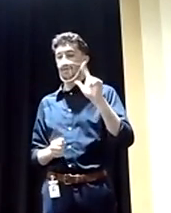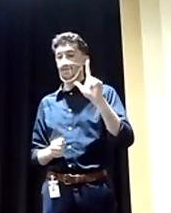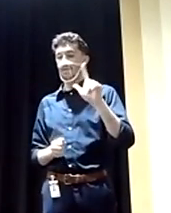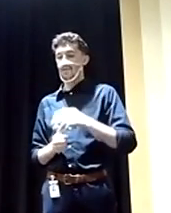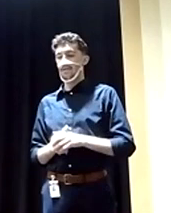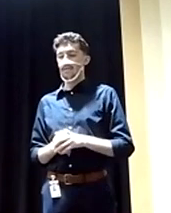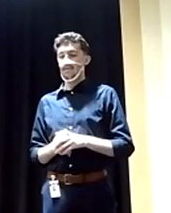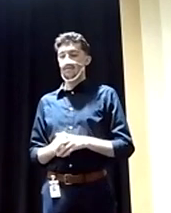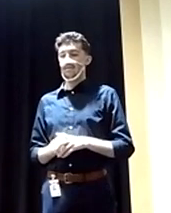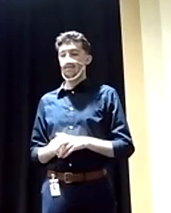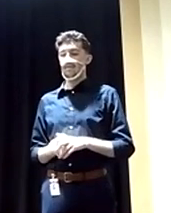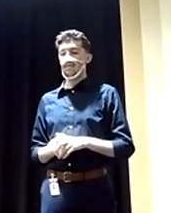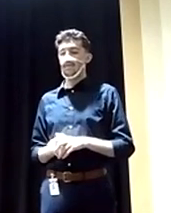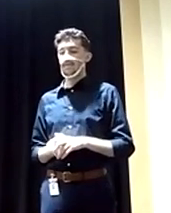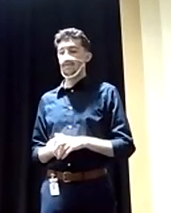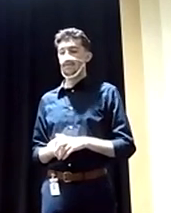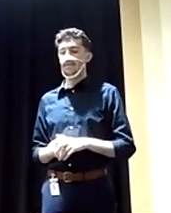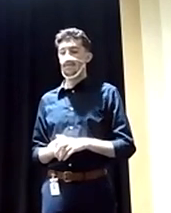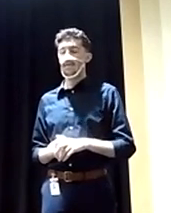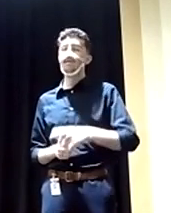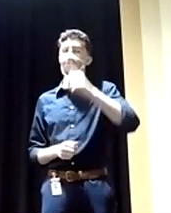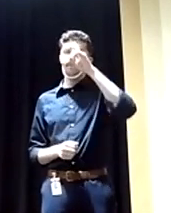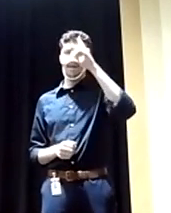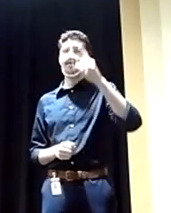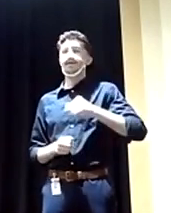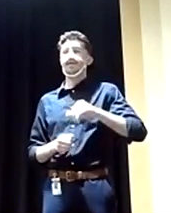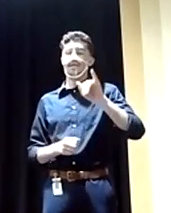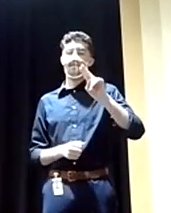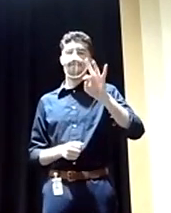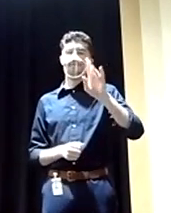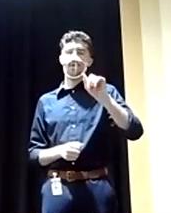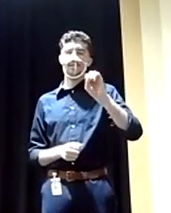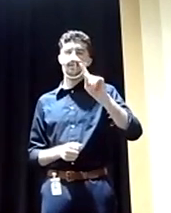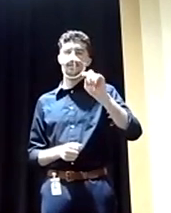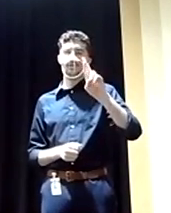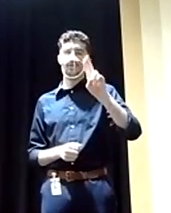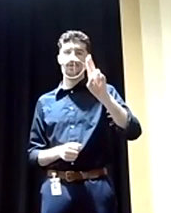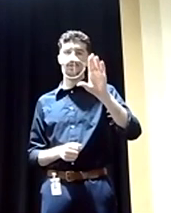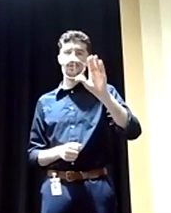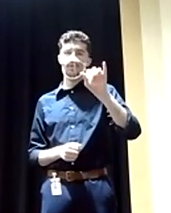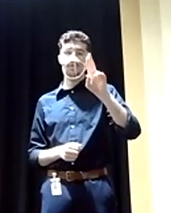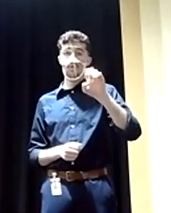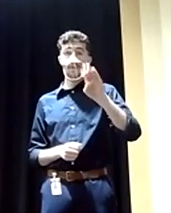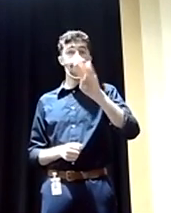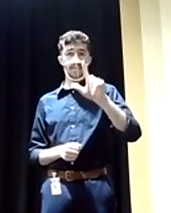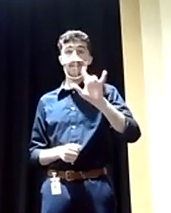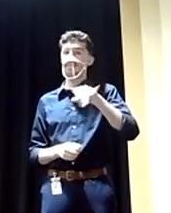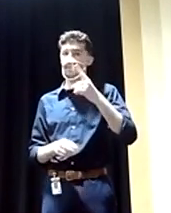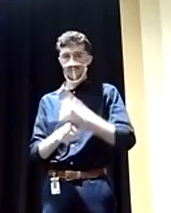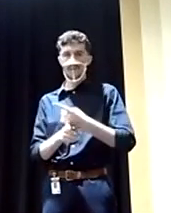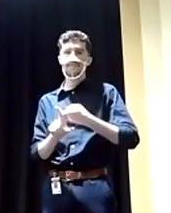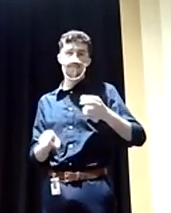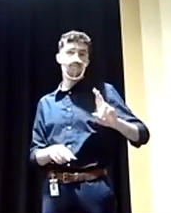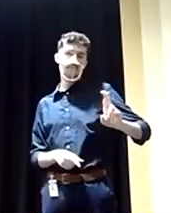you know, you know, that I do think that the infrastructure bill, they have gotten right. I think that the American